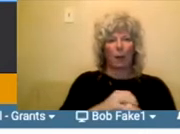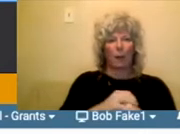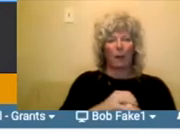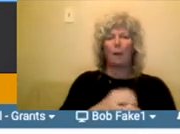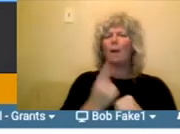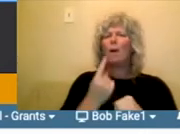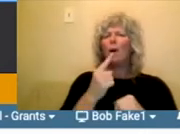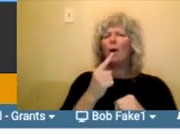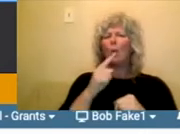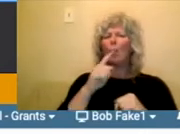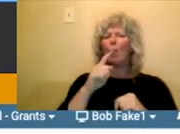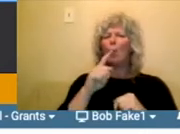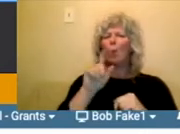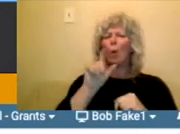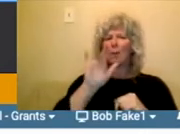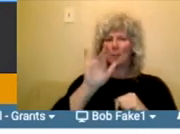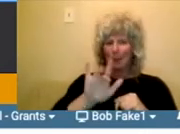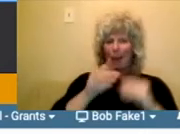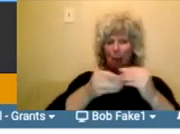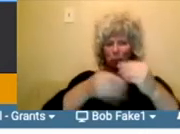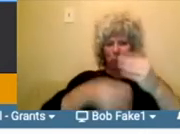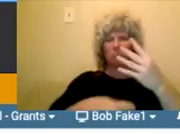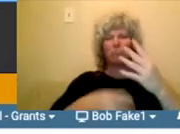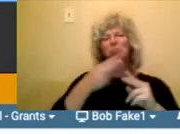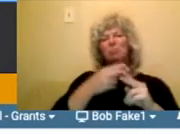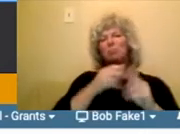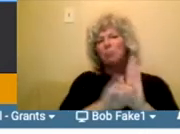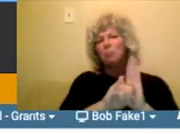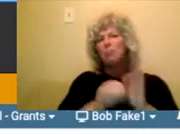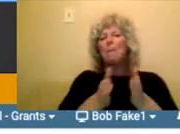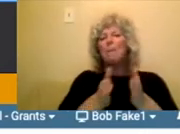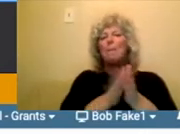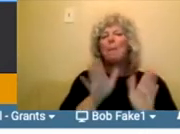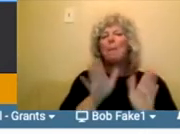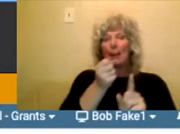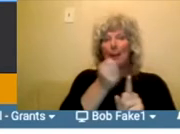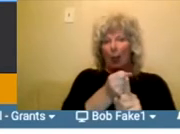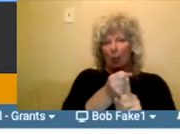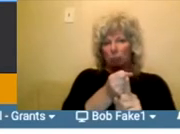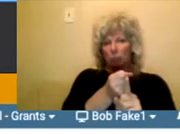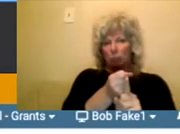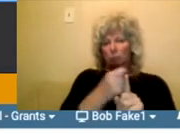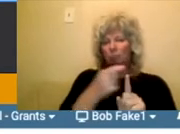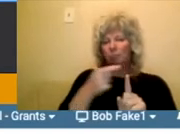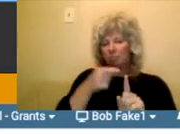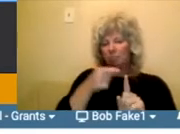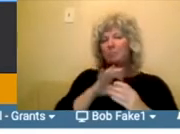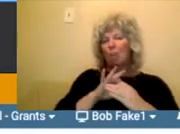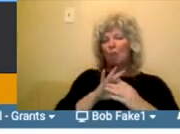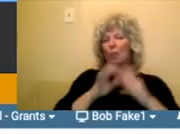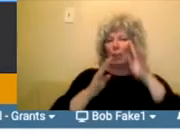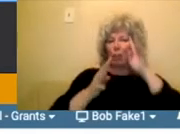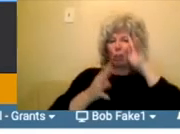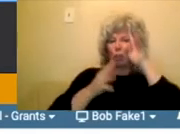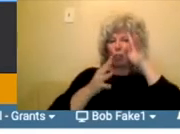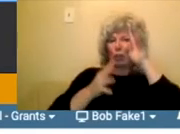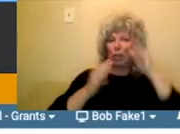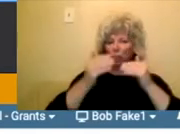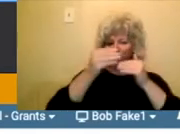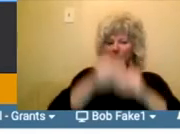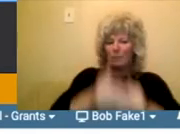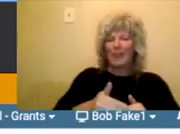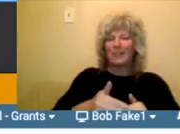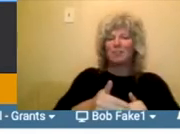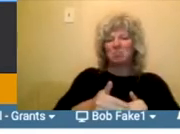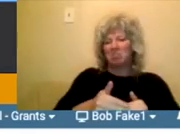And I think that's the one public impact. So that's more about you're in those creation, you're in that creation phase. So you don't have to fill that out for exhibition, presentation,